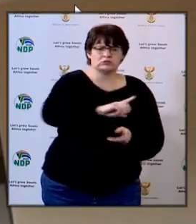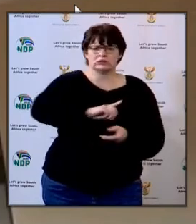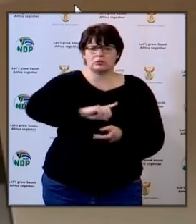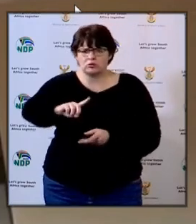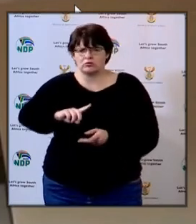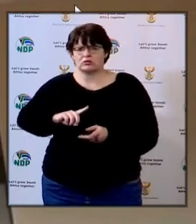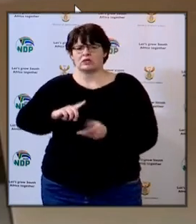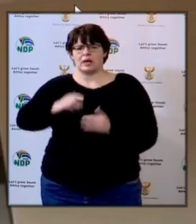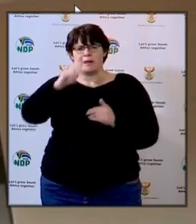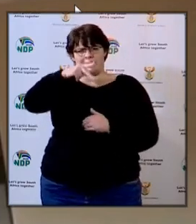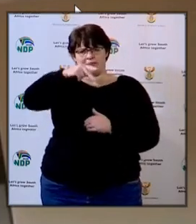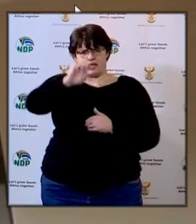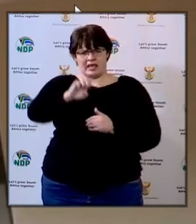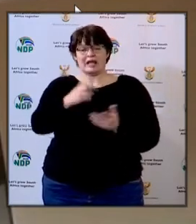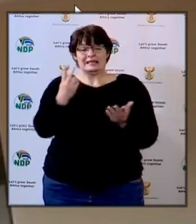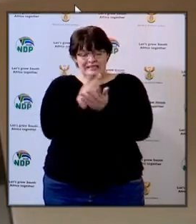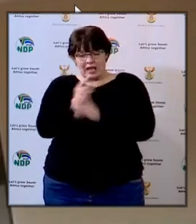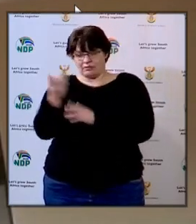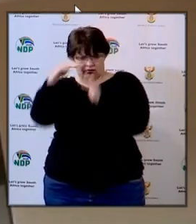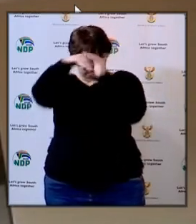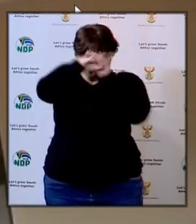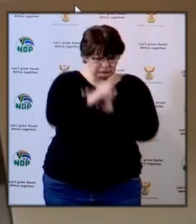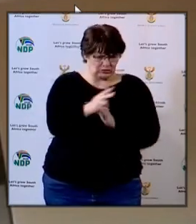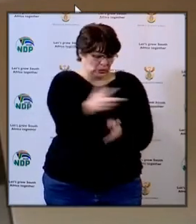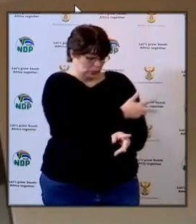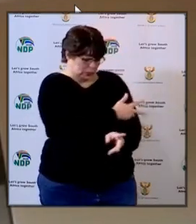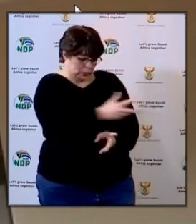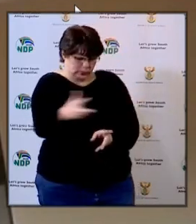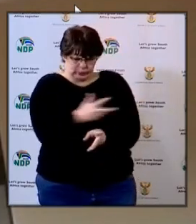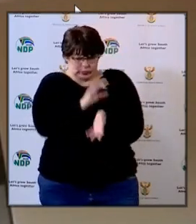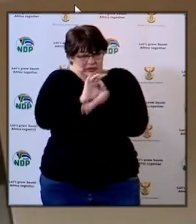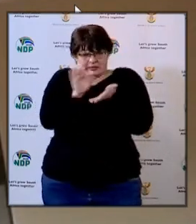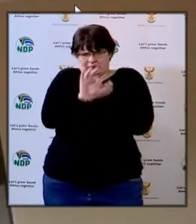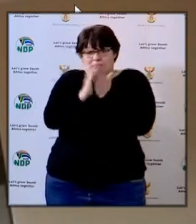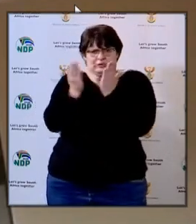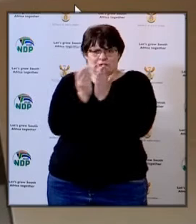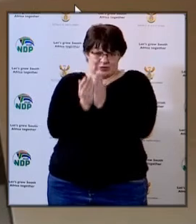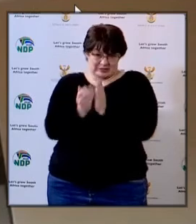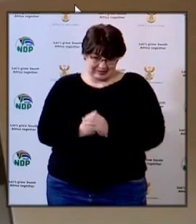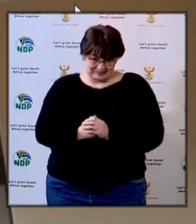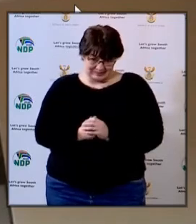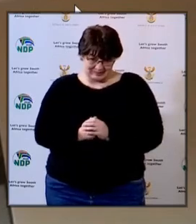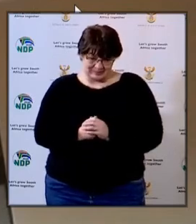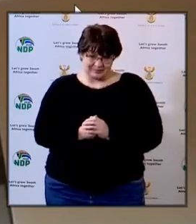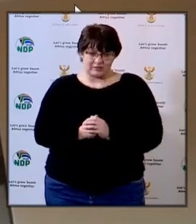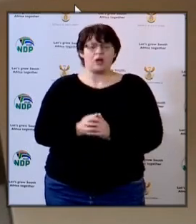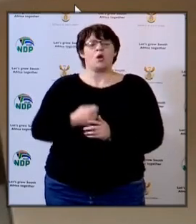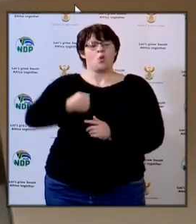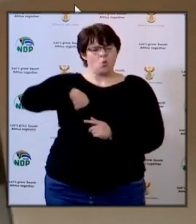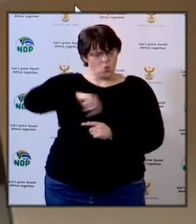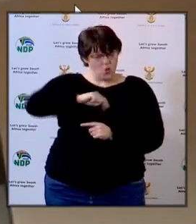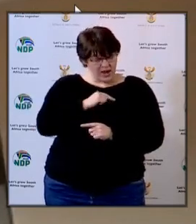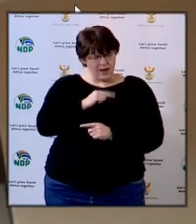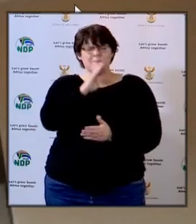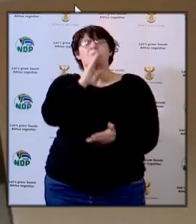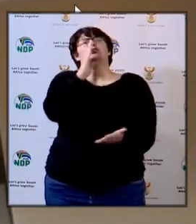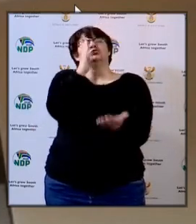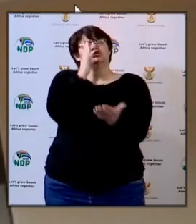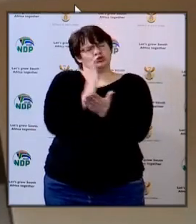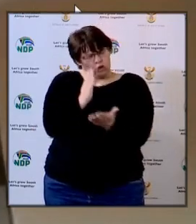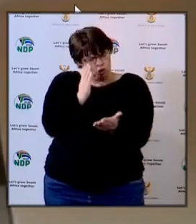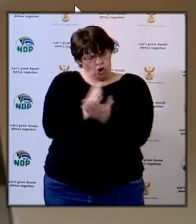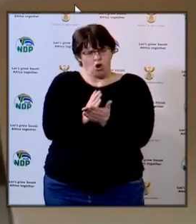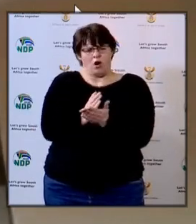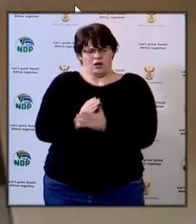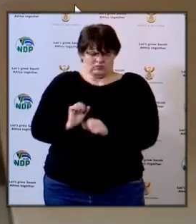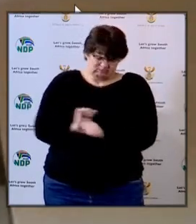cleaning of some of our schools we will not rest until we have resolved